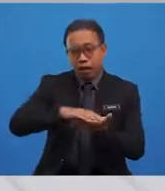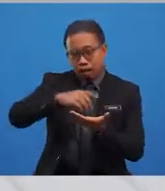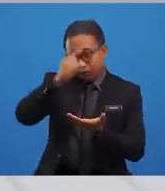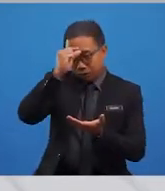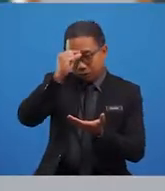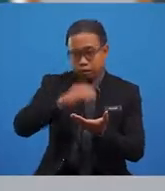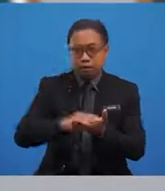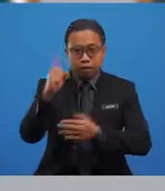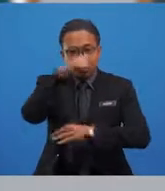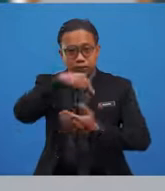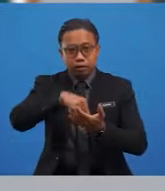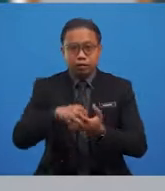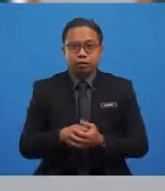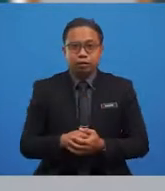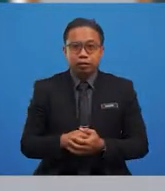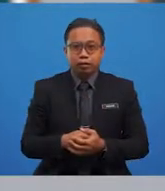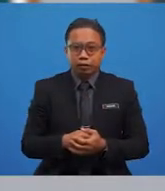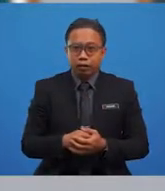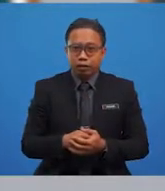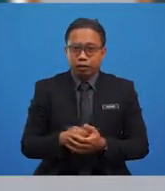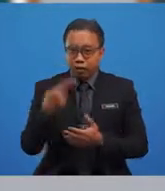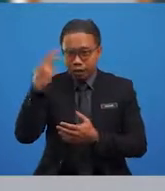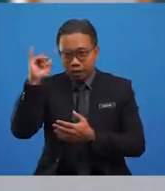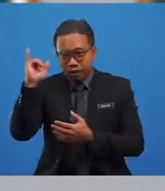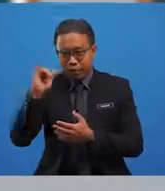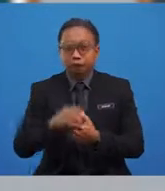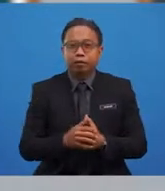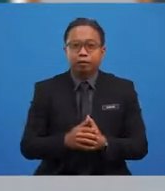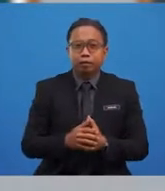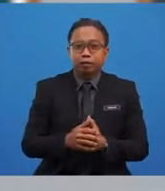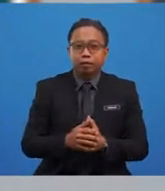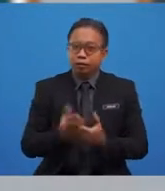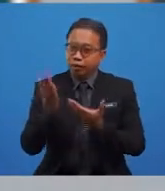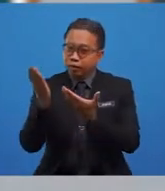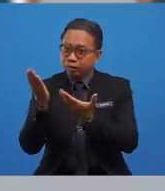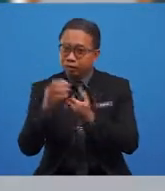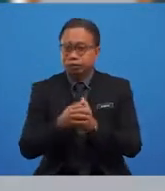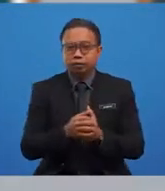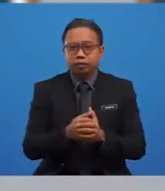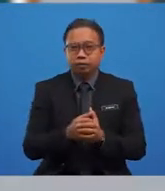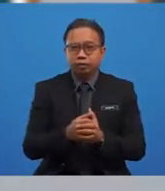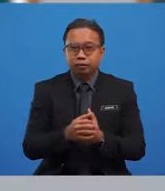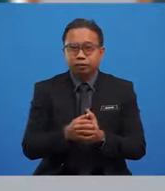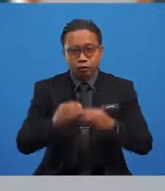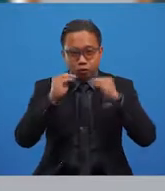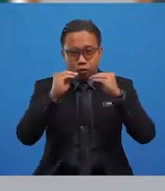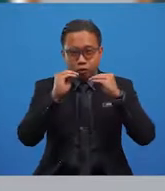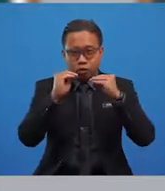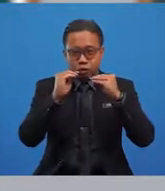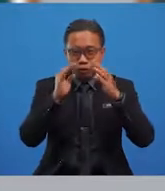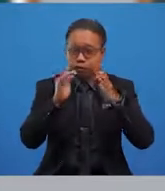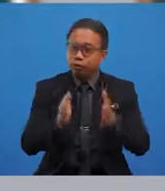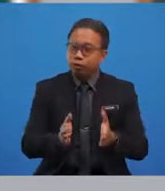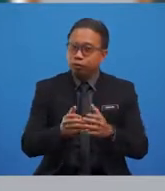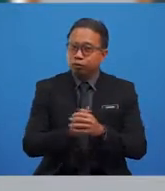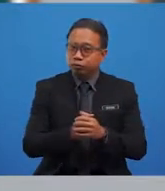today. Hi. Hi there. I am Graham Wiss, and I will be with you on this lesson